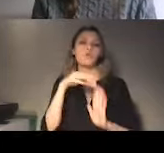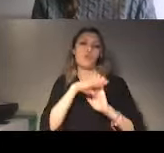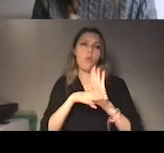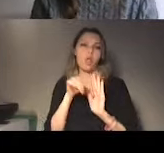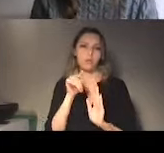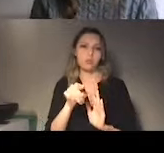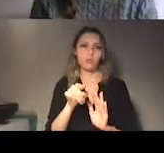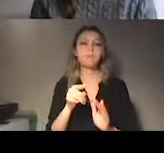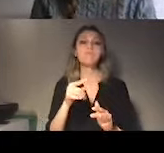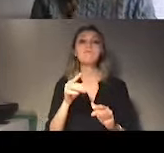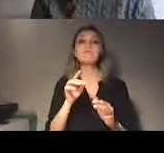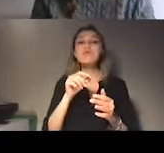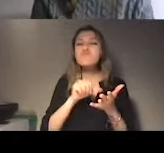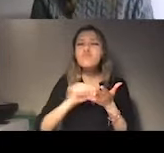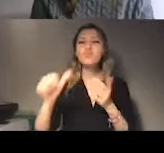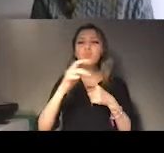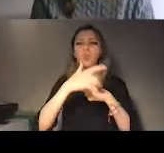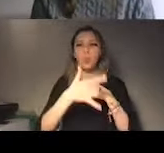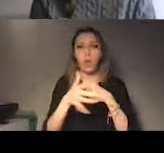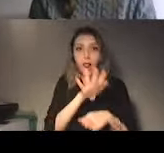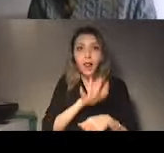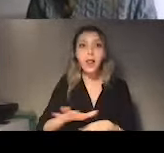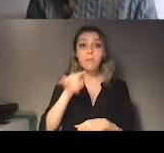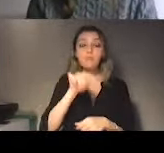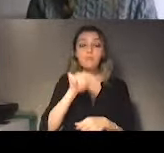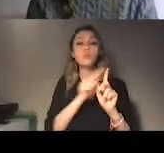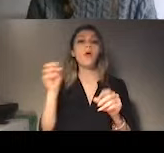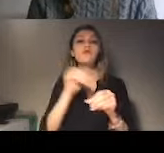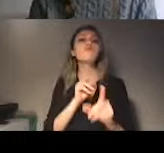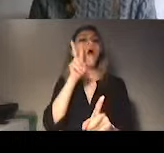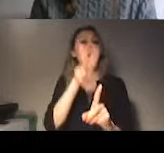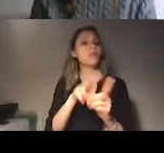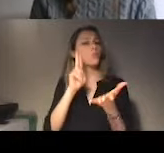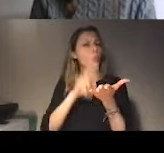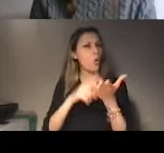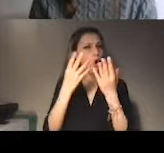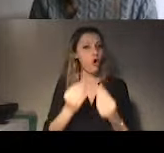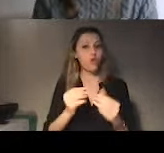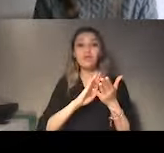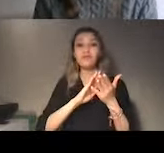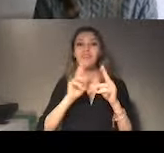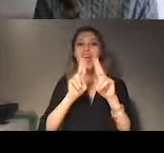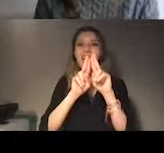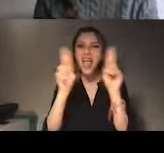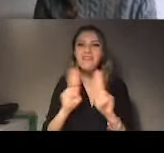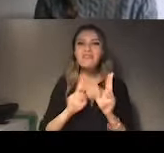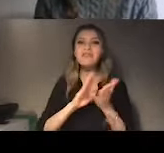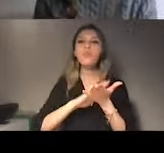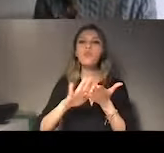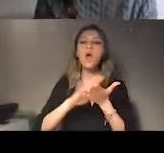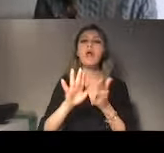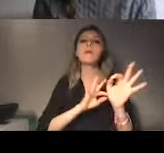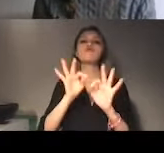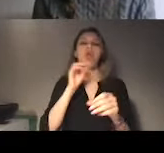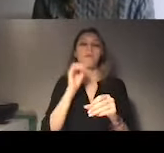participated in the UPR review. Turkey's last review has happened in January